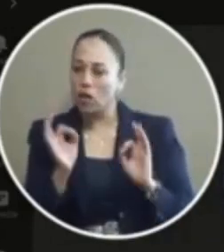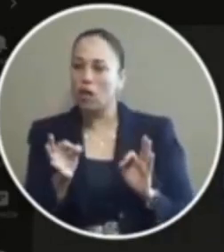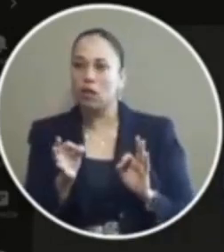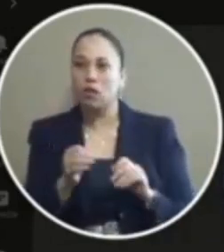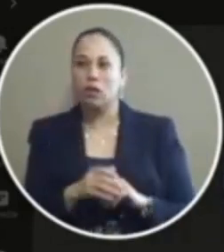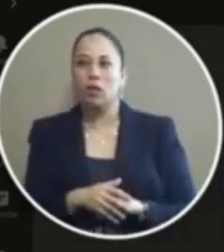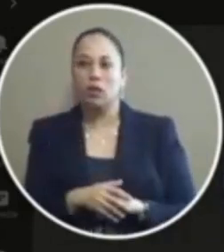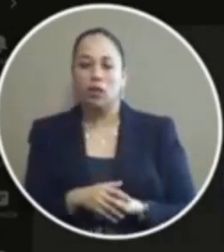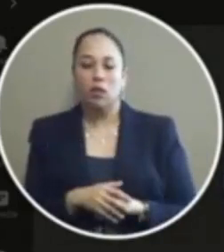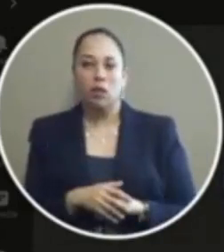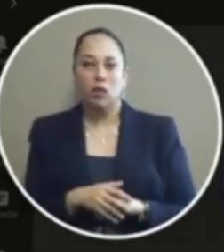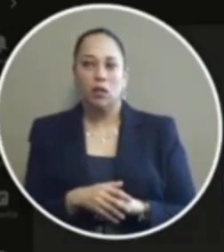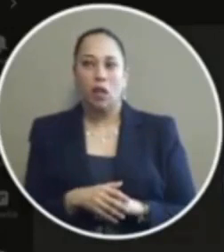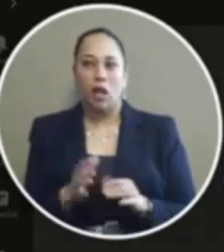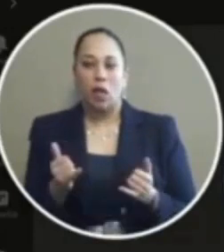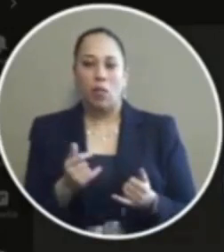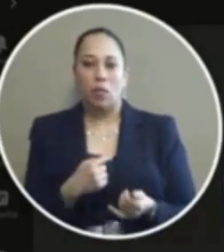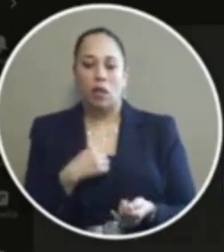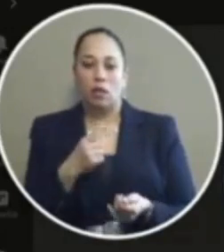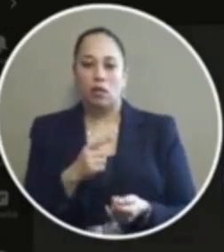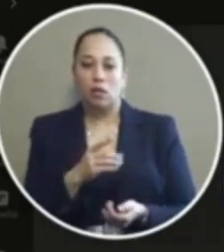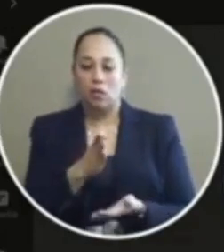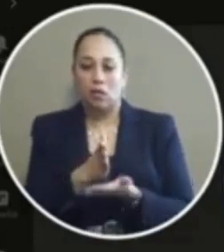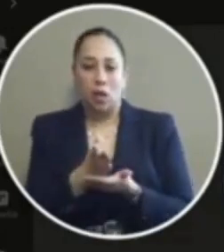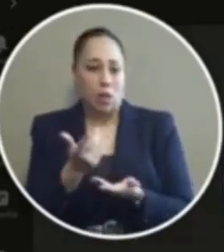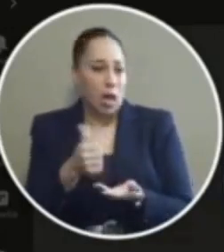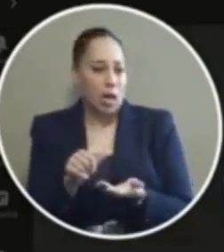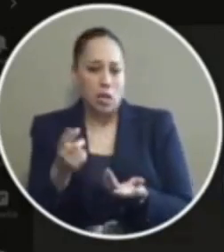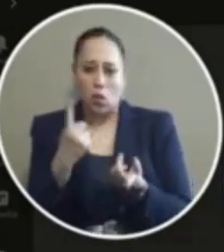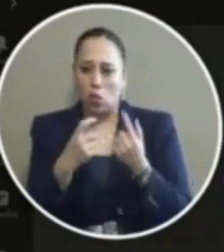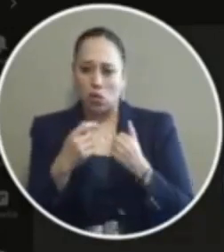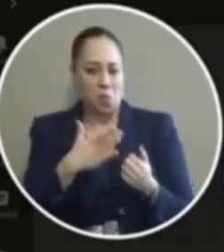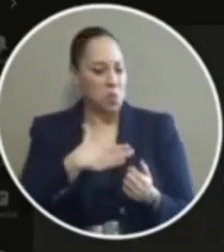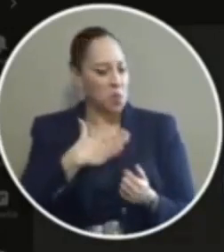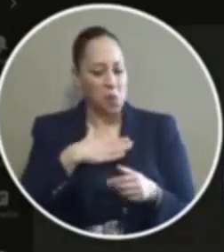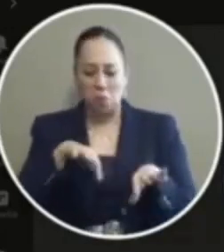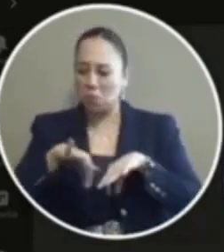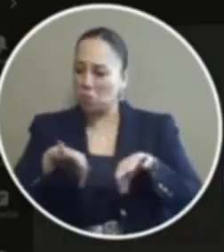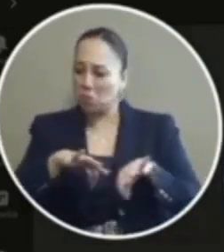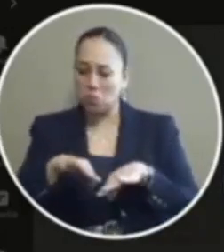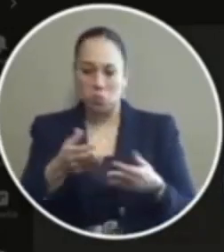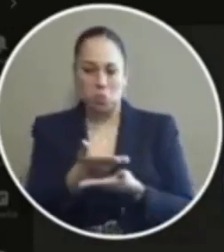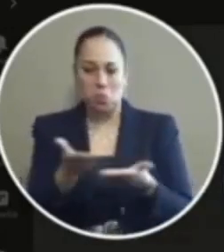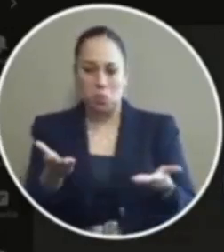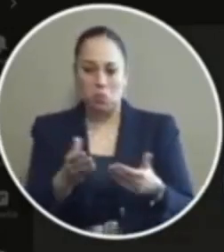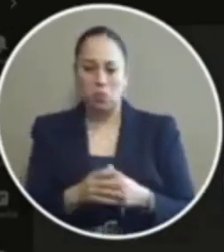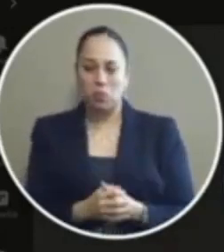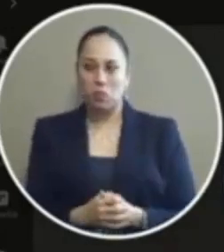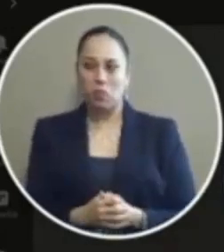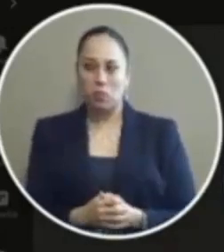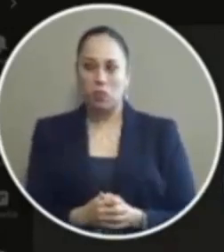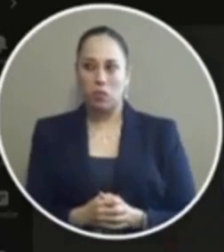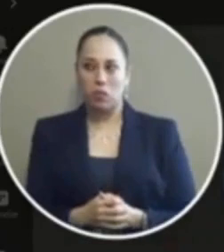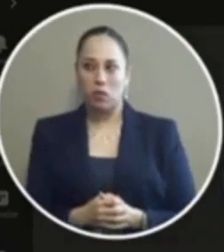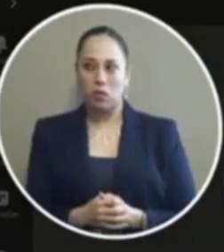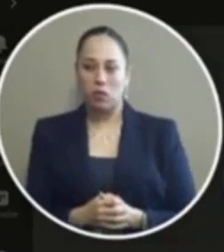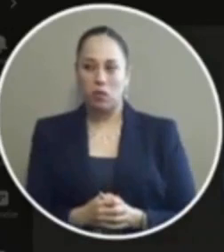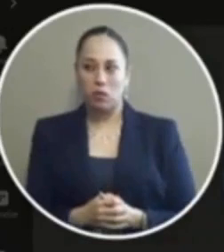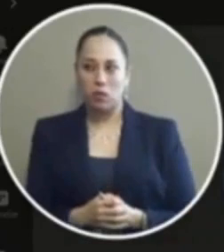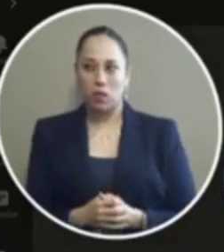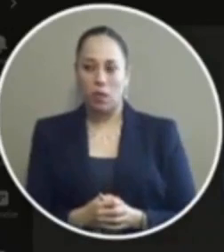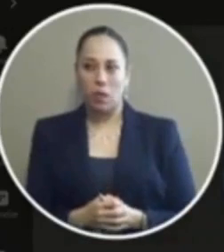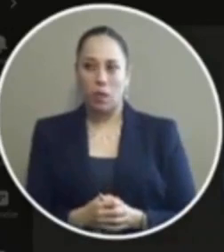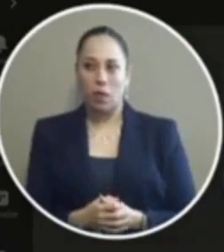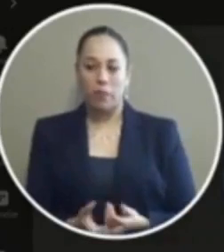I'll I'll stop for now but if you have more questions I'm happy to answer all your questions we have we have five members of council